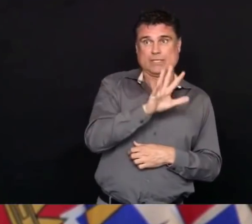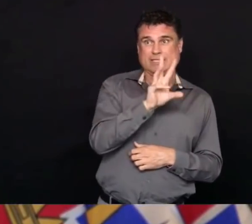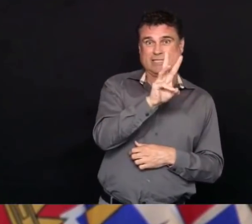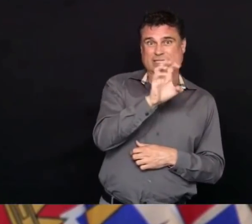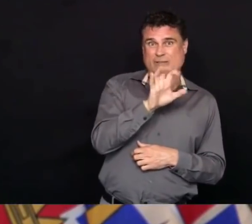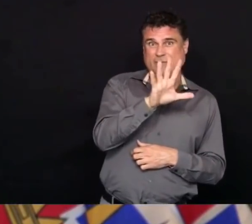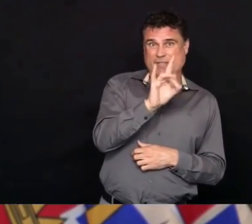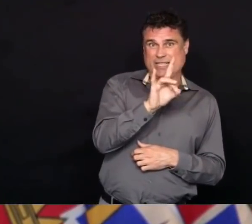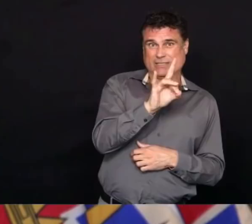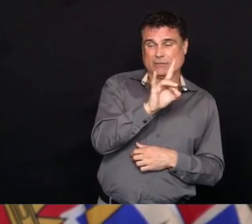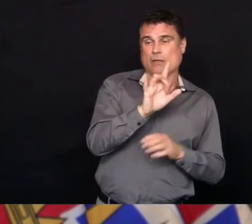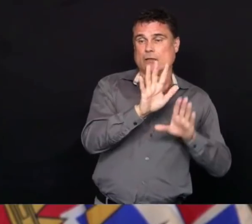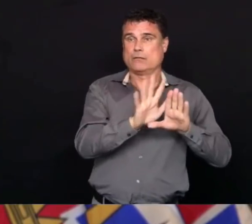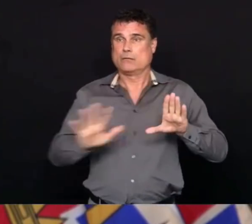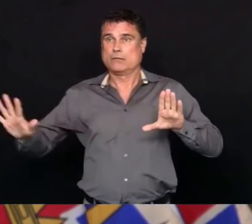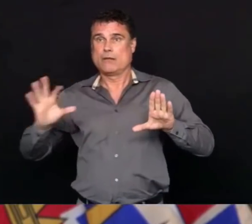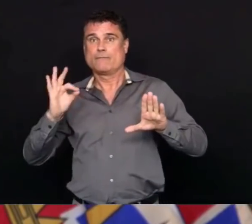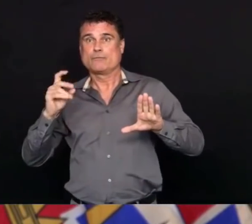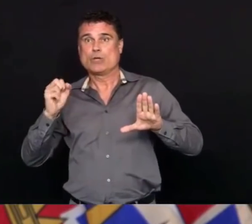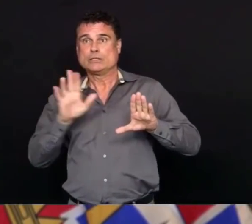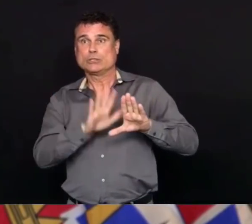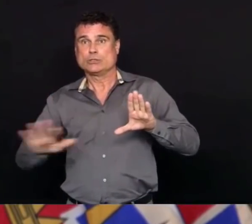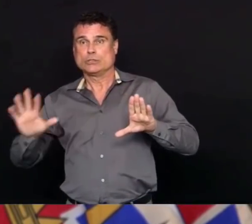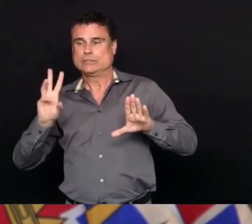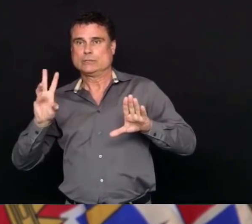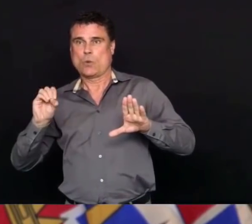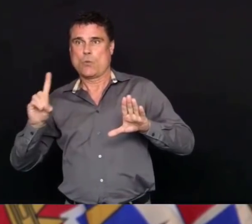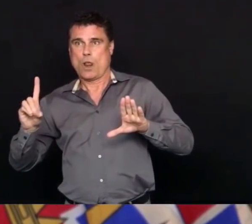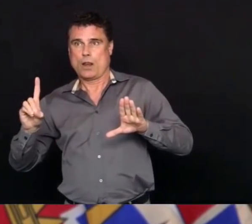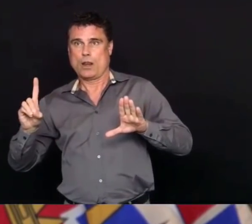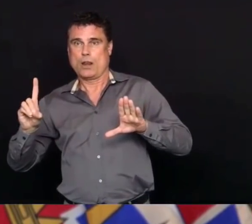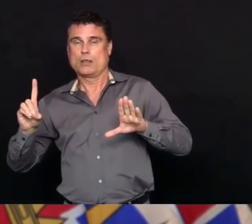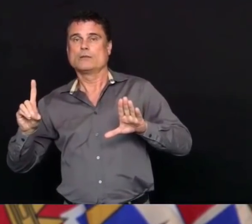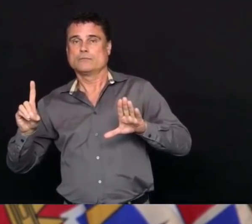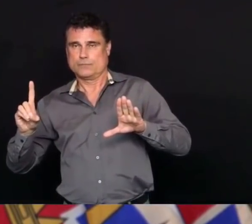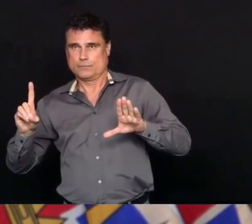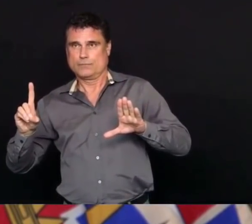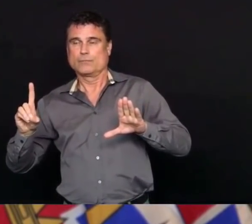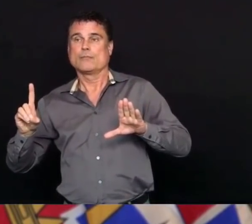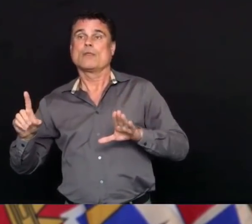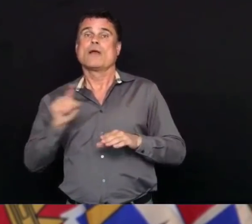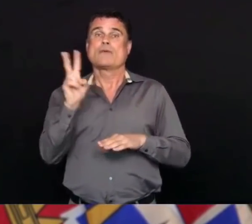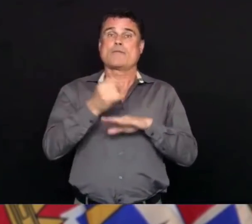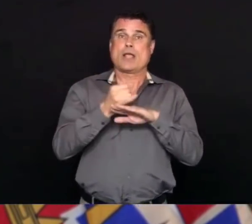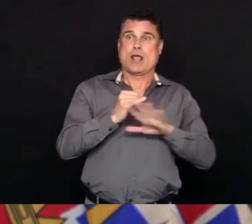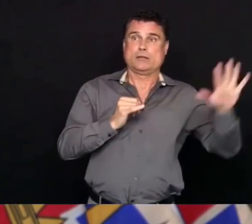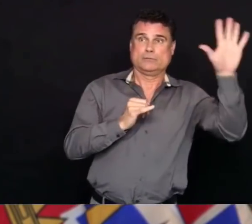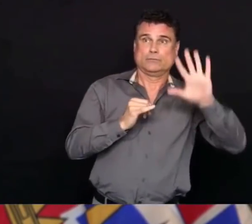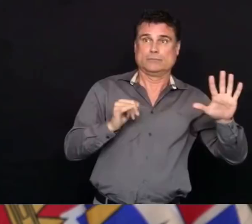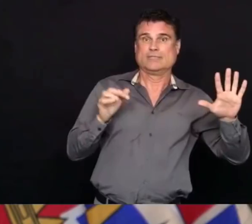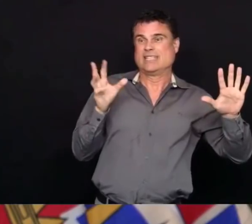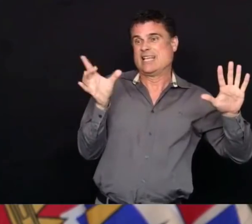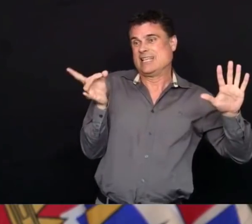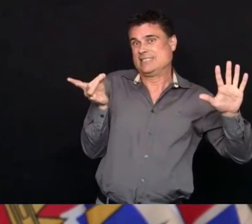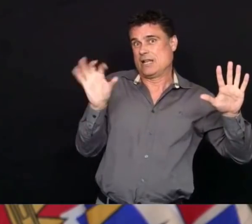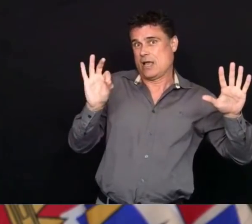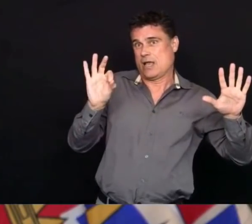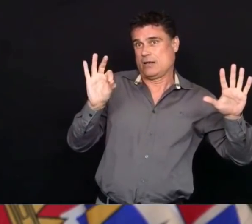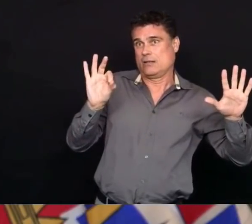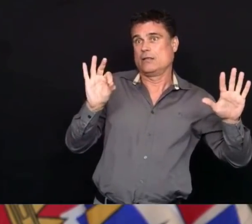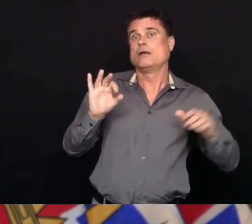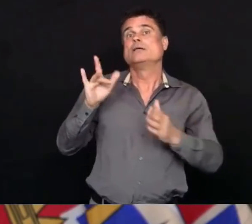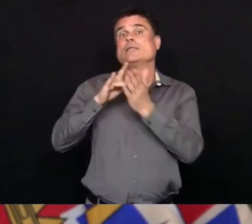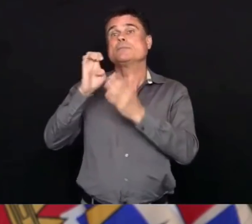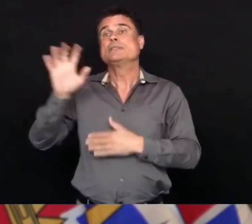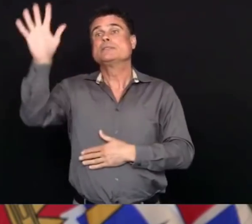601 in the Fraser Health Region, 89 on Vancouver Island Health Region, 141 people